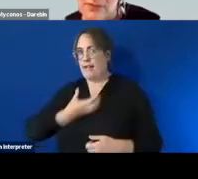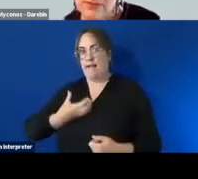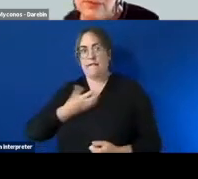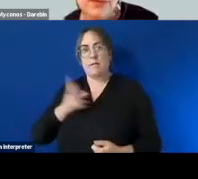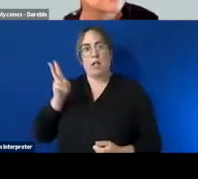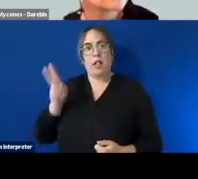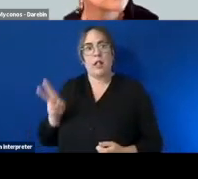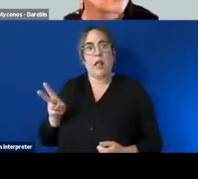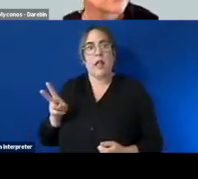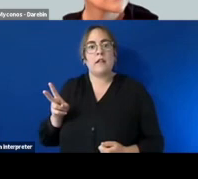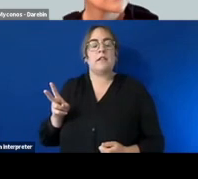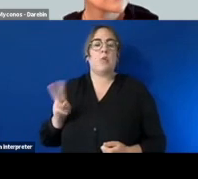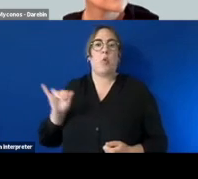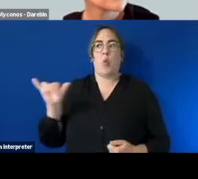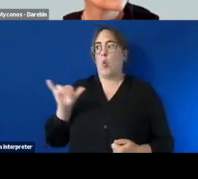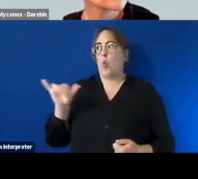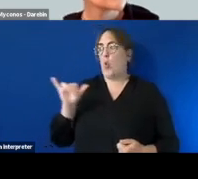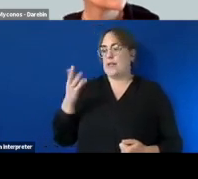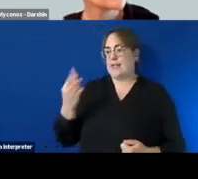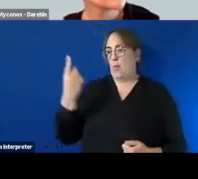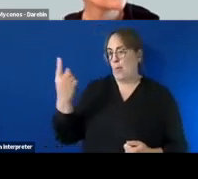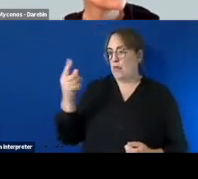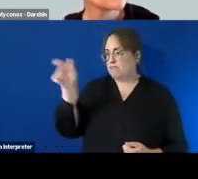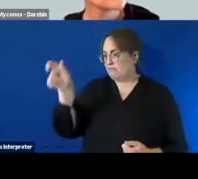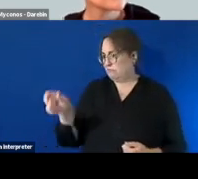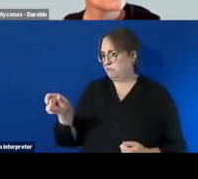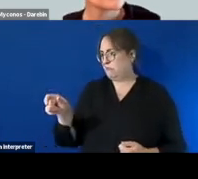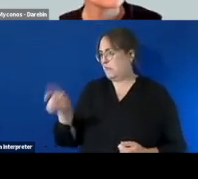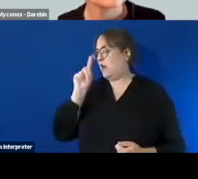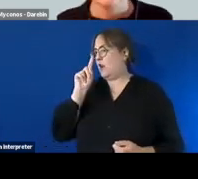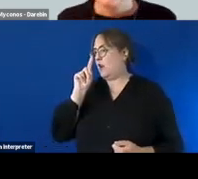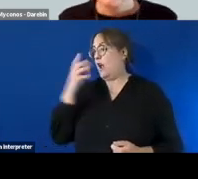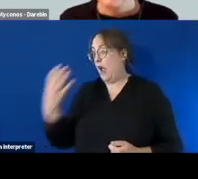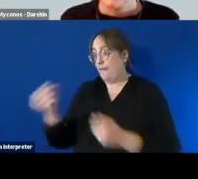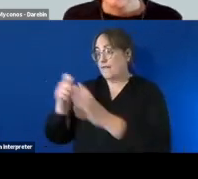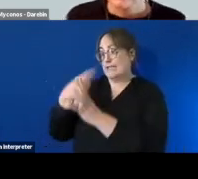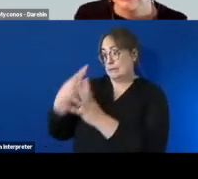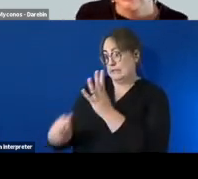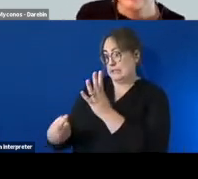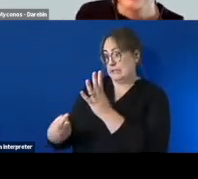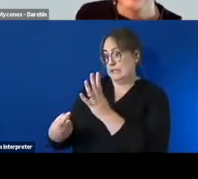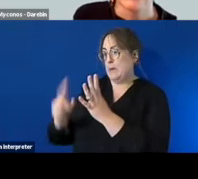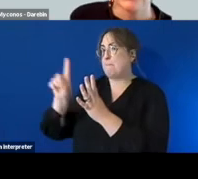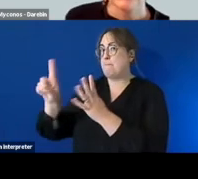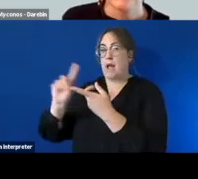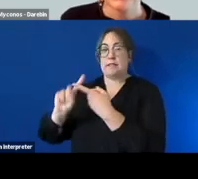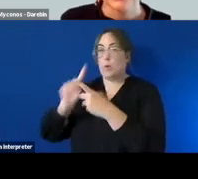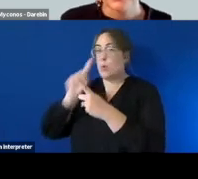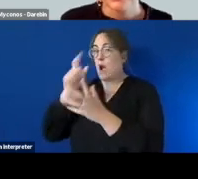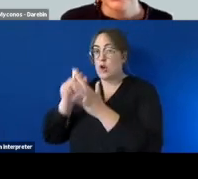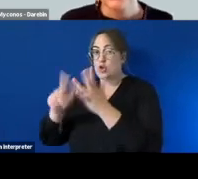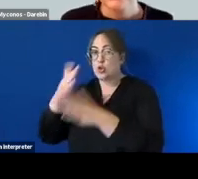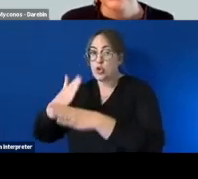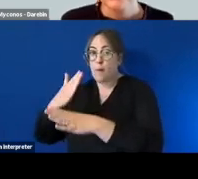that i just talked about with um someone might maybe um might have a disability and you're not sure how to how to support them